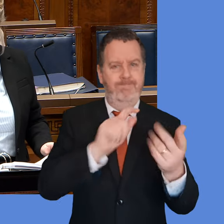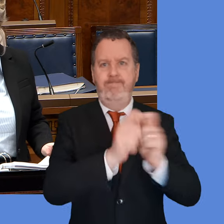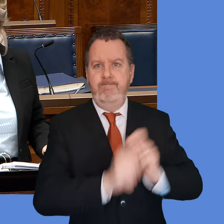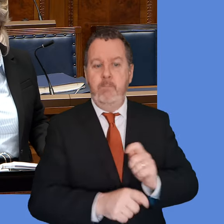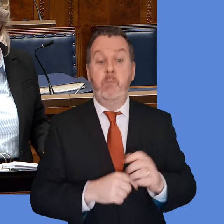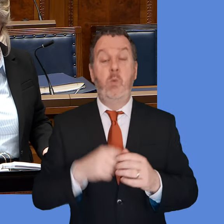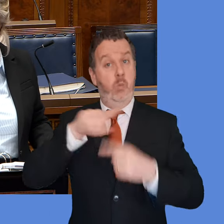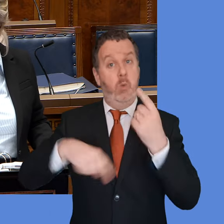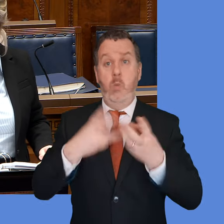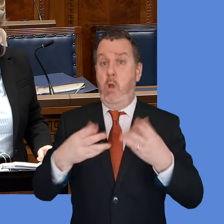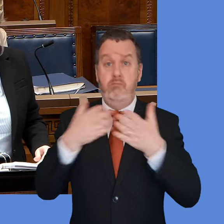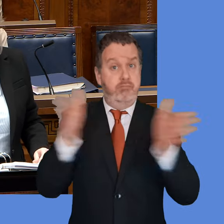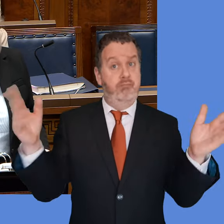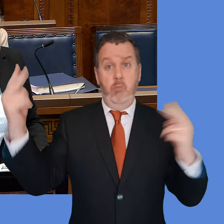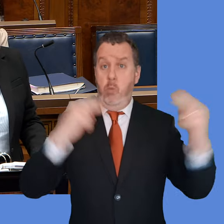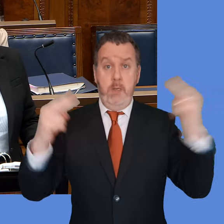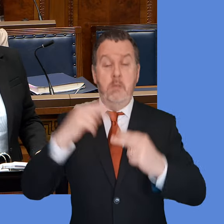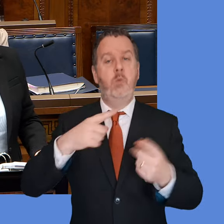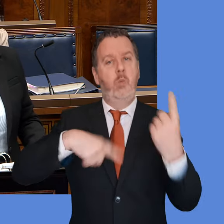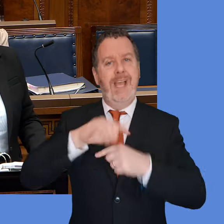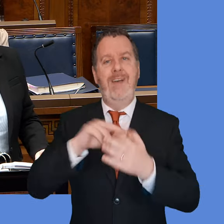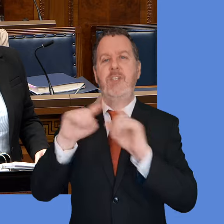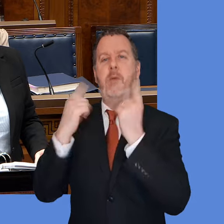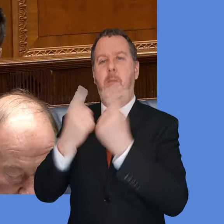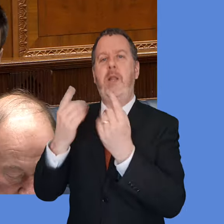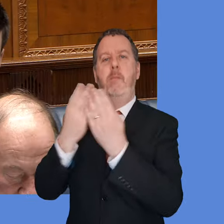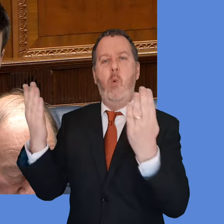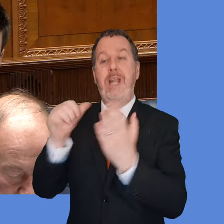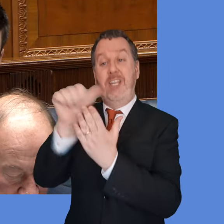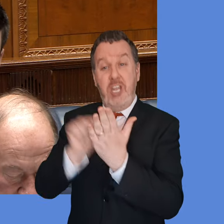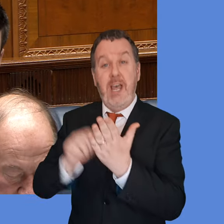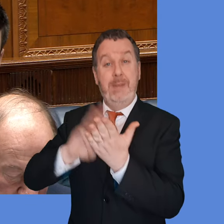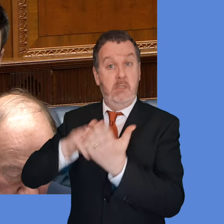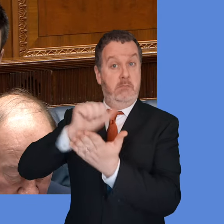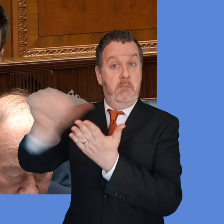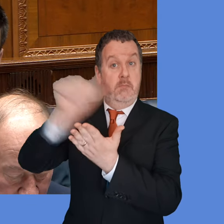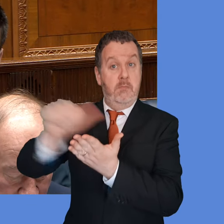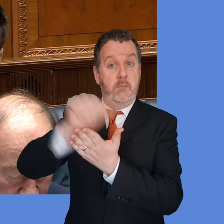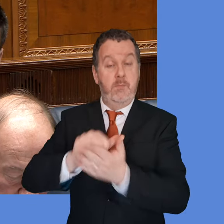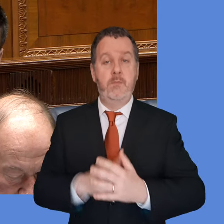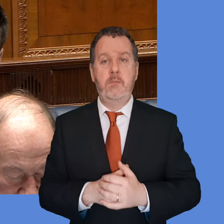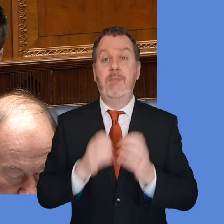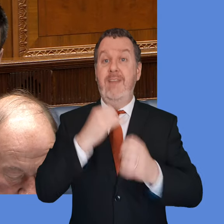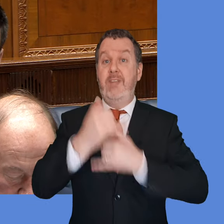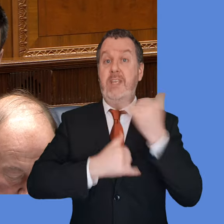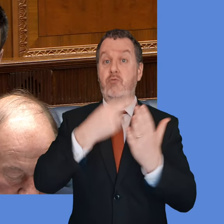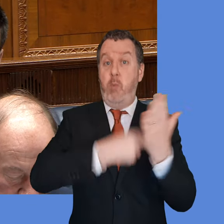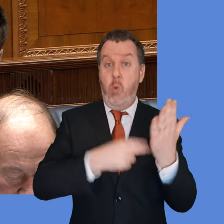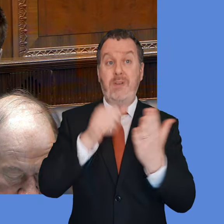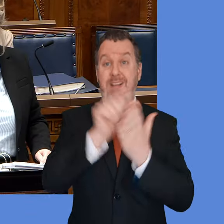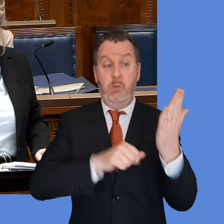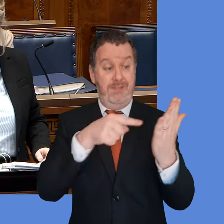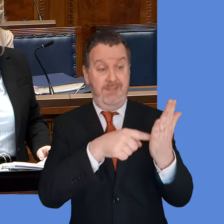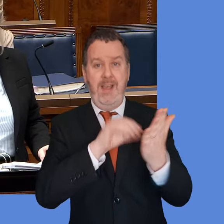transparency, TEO publishes departmental board agendas and minutes of board meetings. The department's annual report and accounts contain